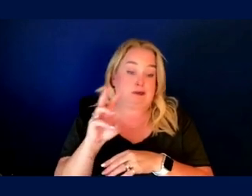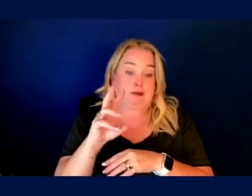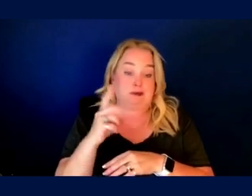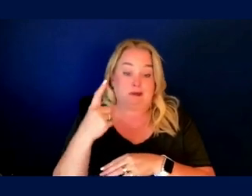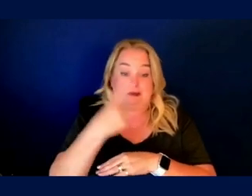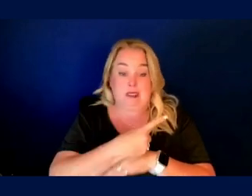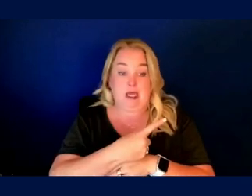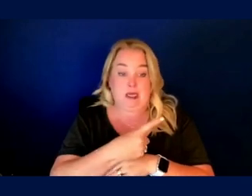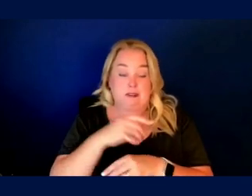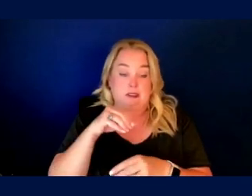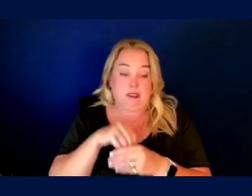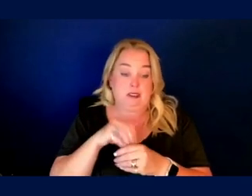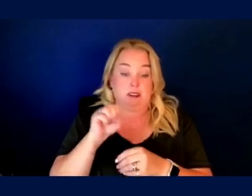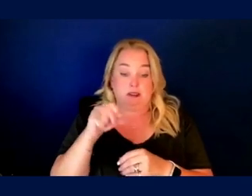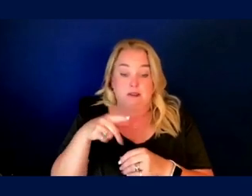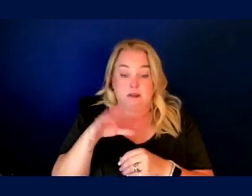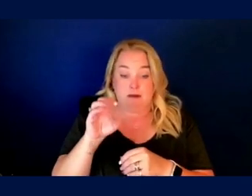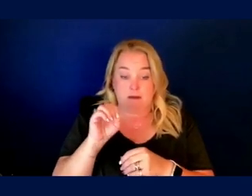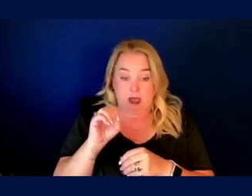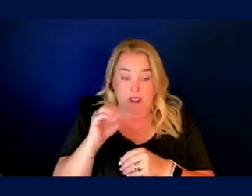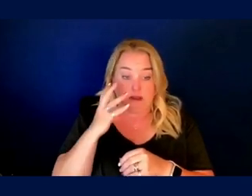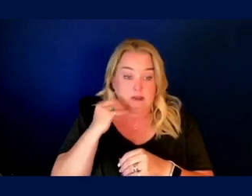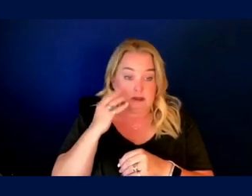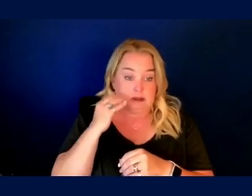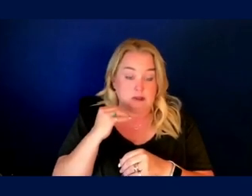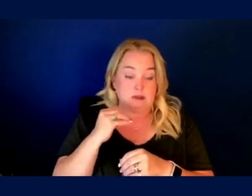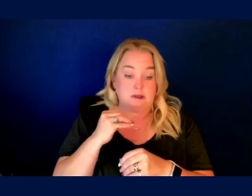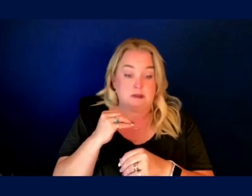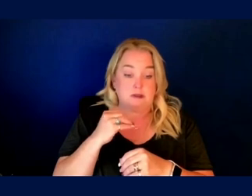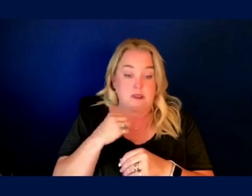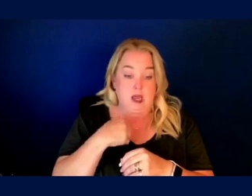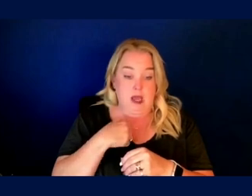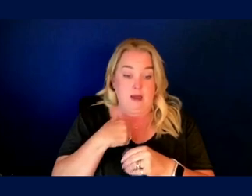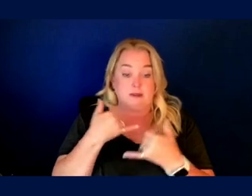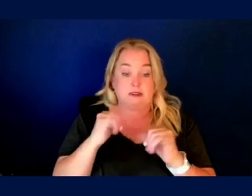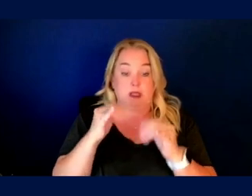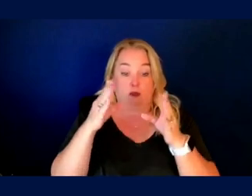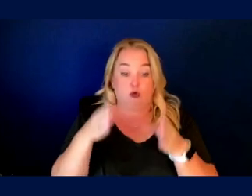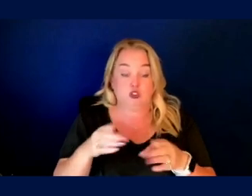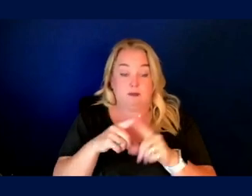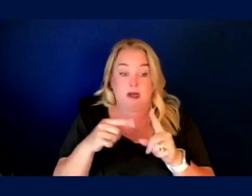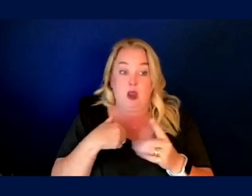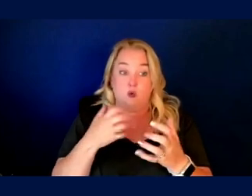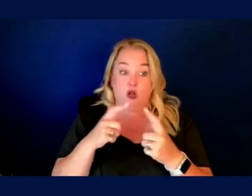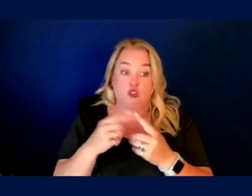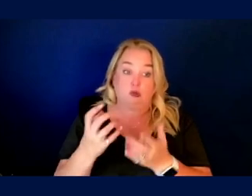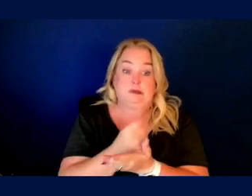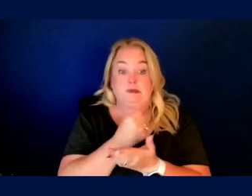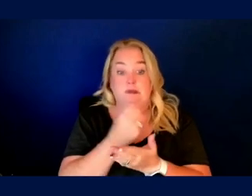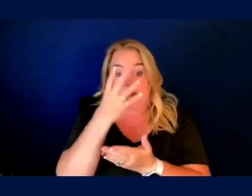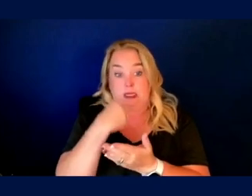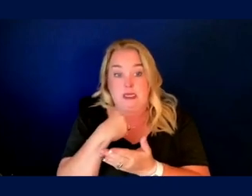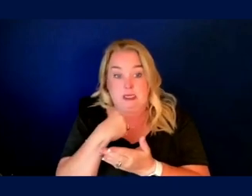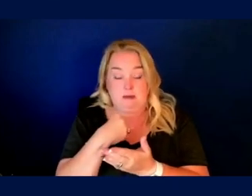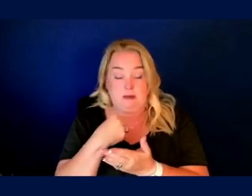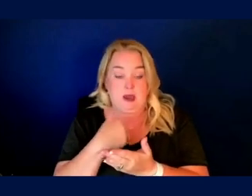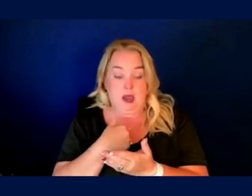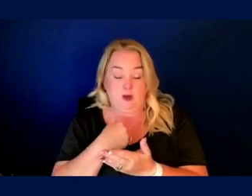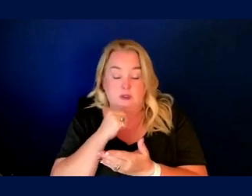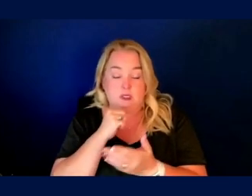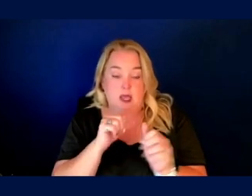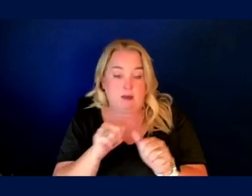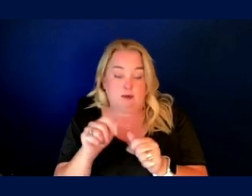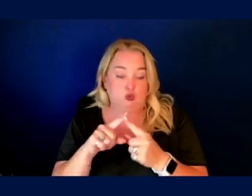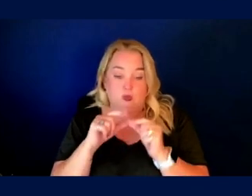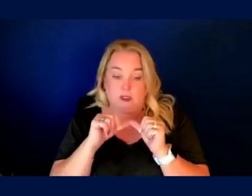space simulation, I was still a person, supposedly a high functioning one, but I needed to go home and sleep for a couple of weeks. I was not able to